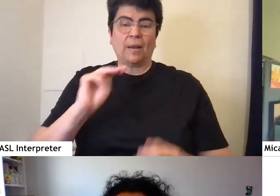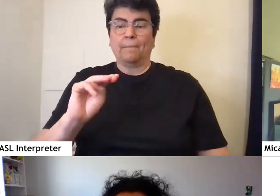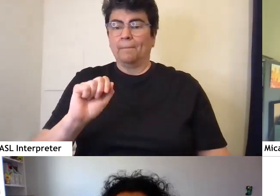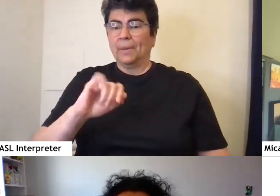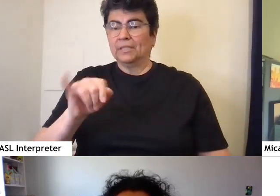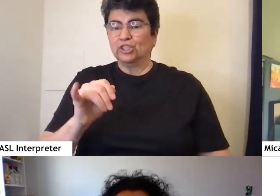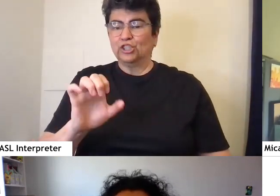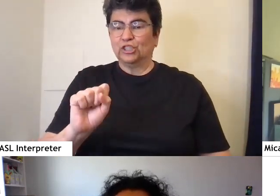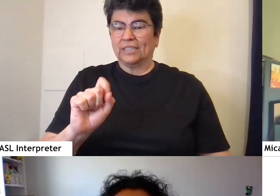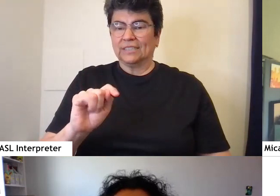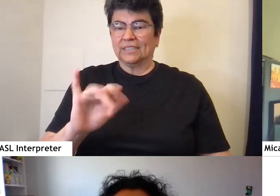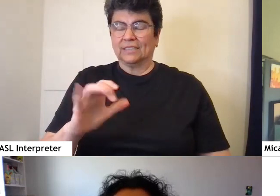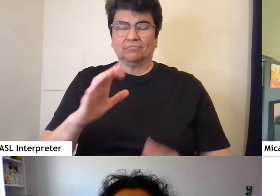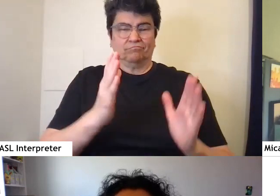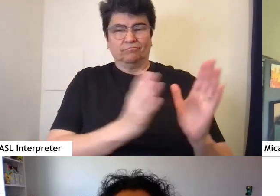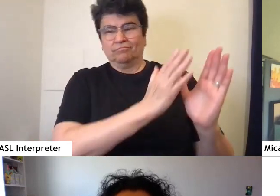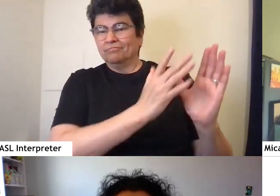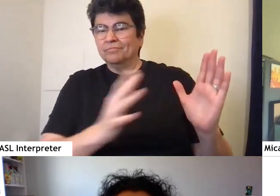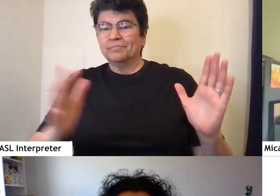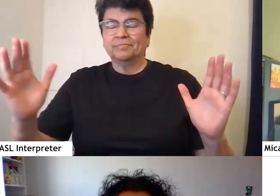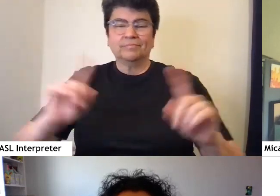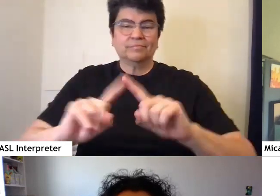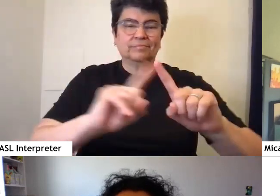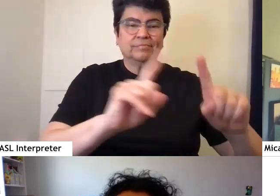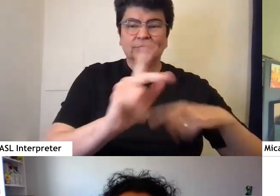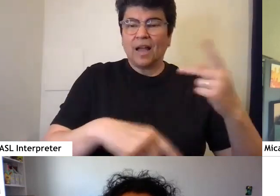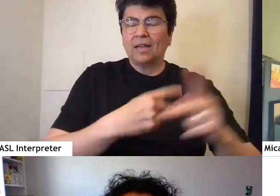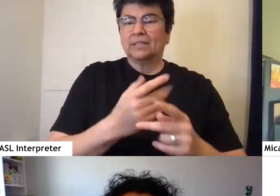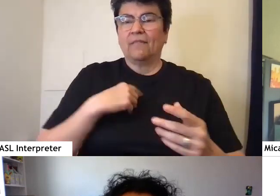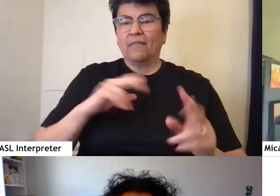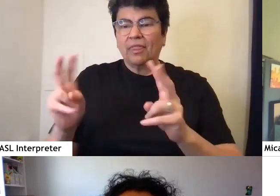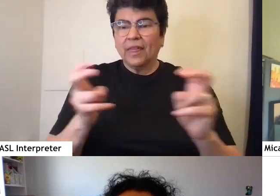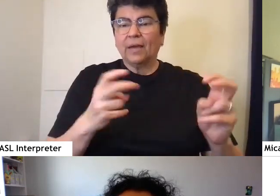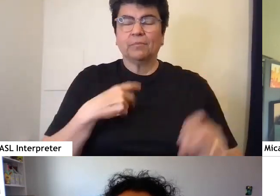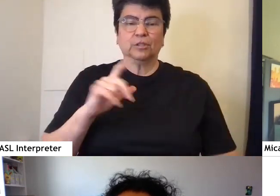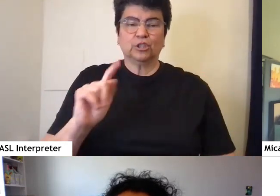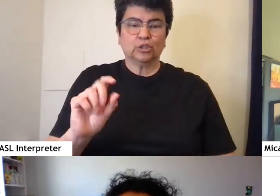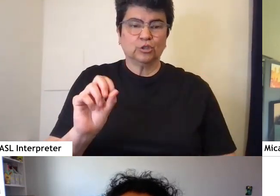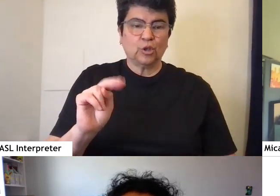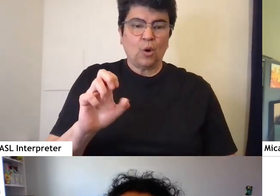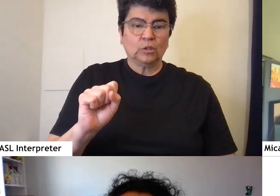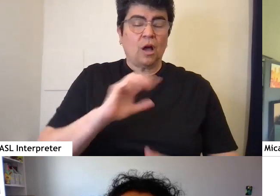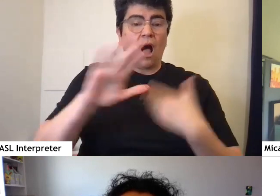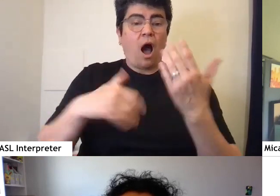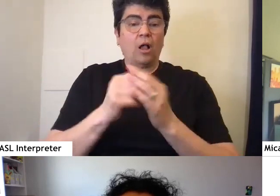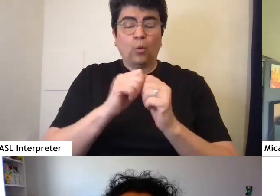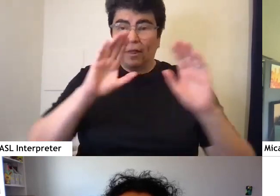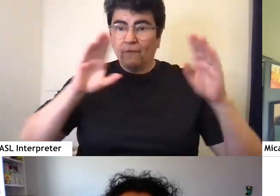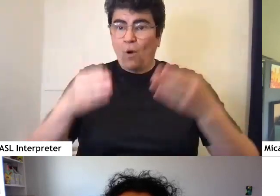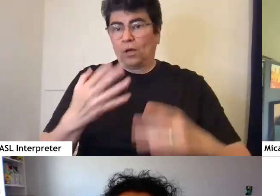whole kind of spectrum of themes and tones, all with a focus on color.